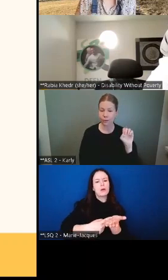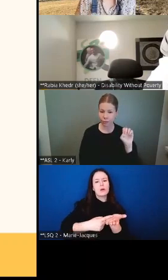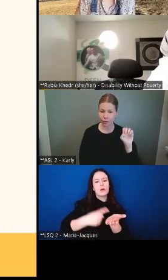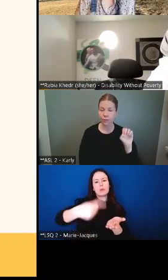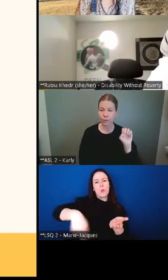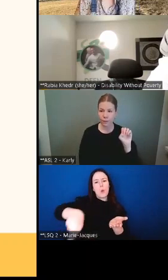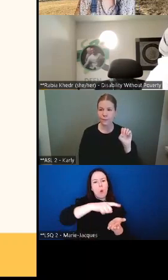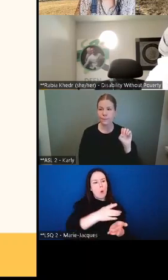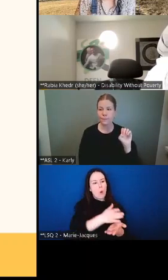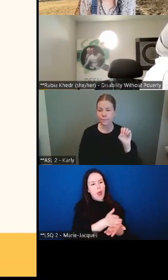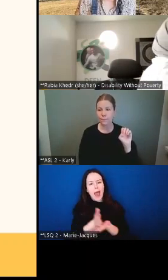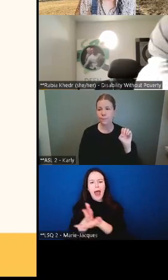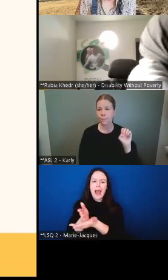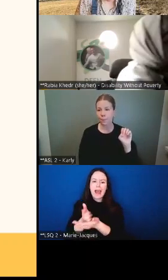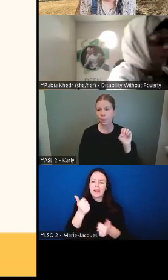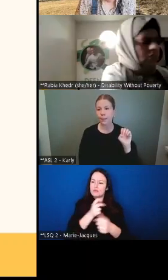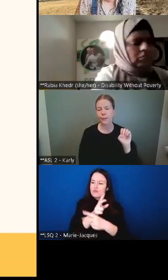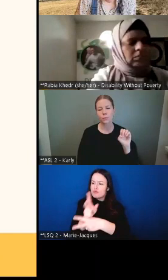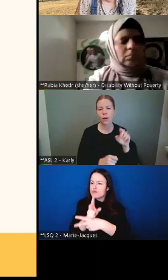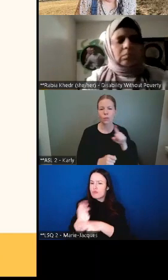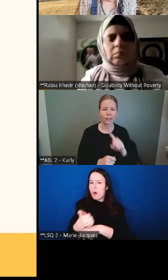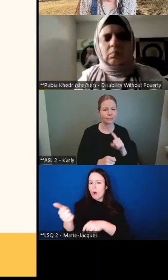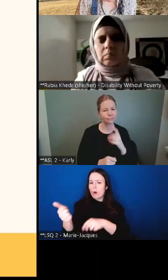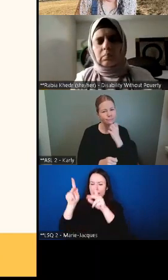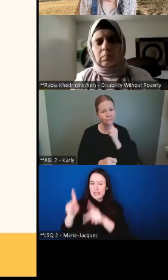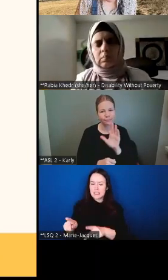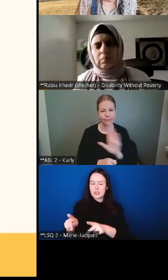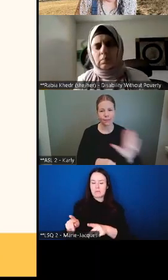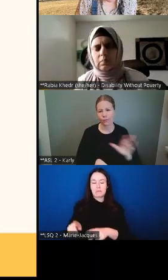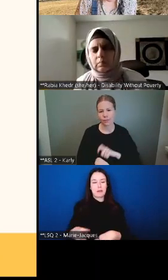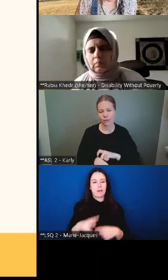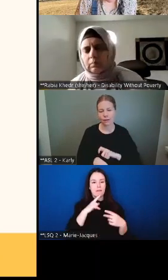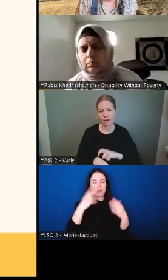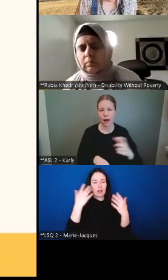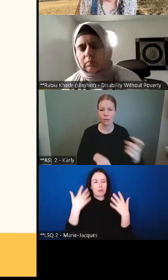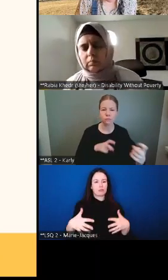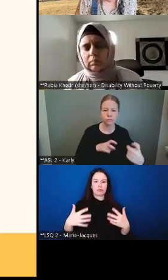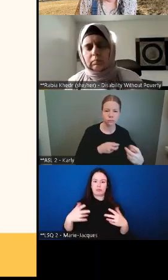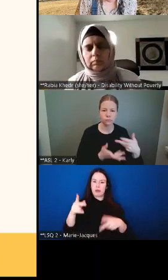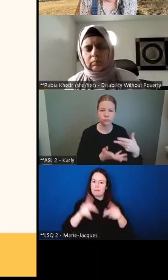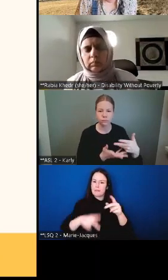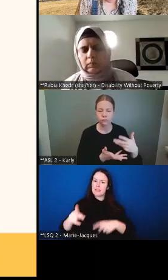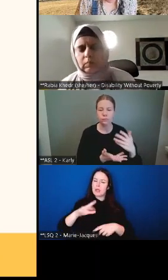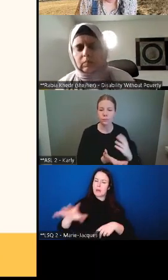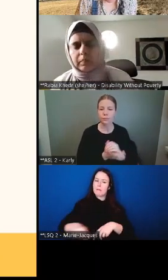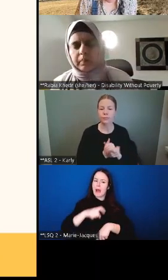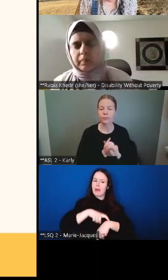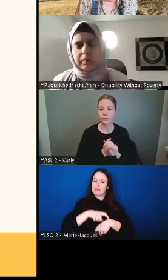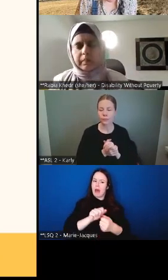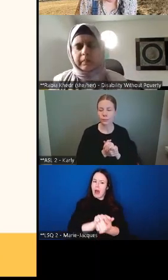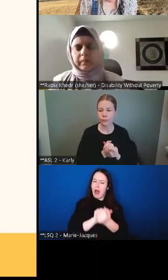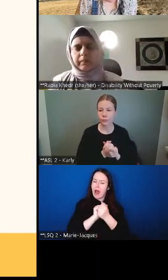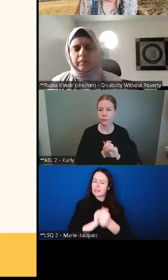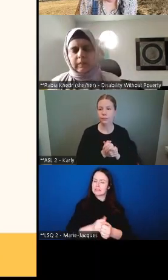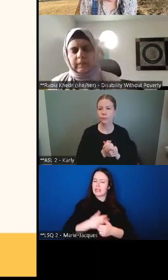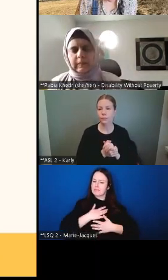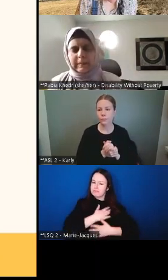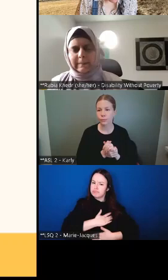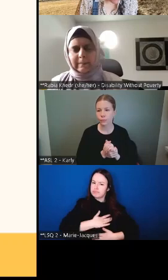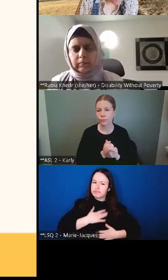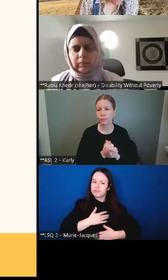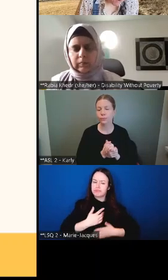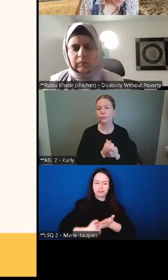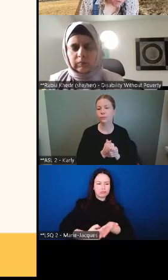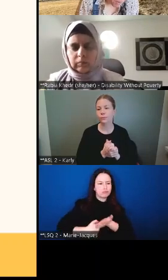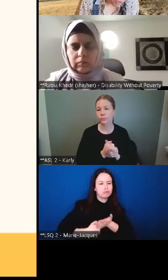the time that the people taught to talk to me. And, you know, found it, I